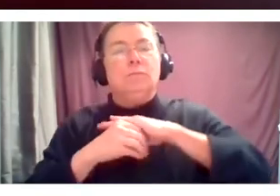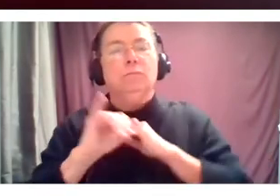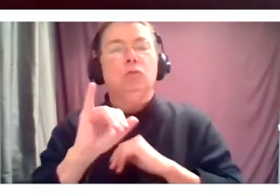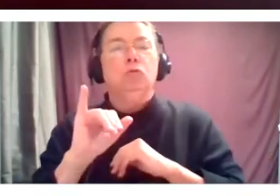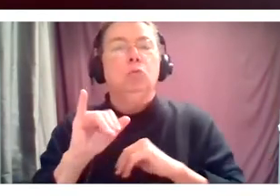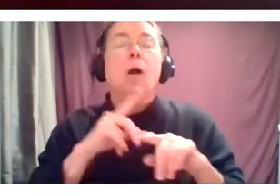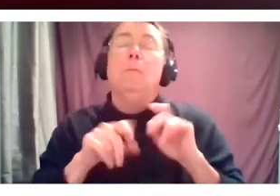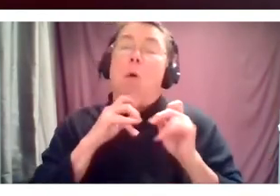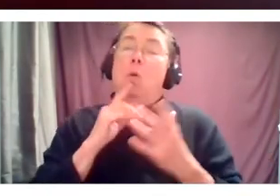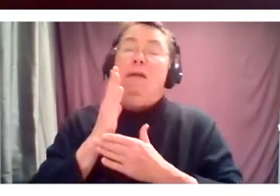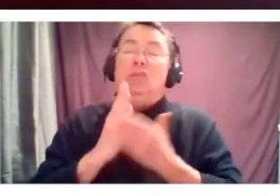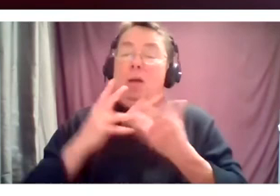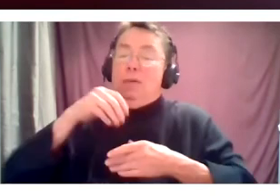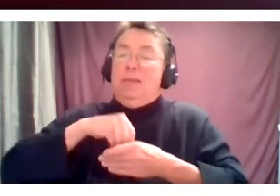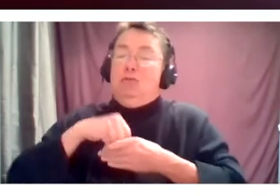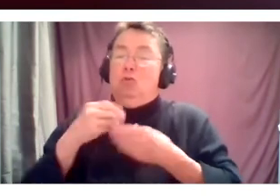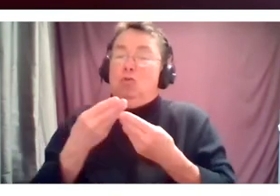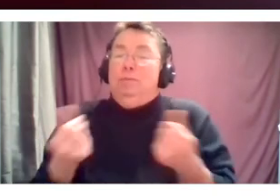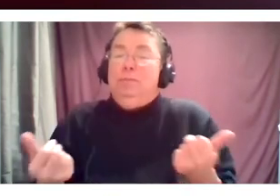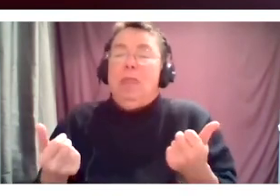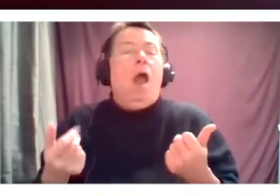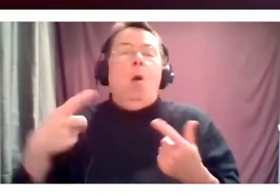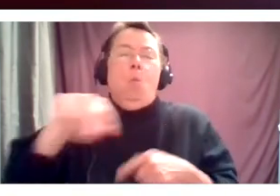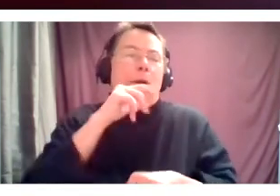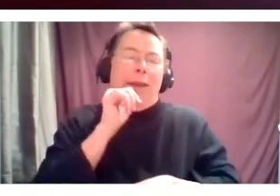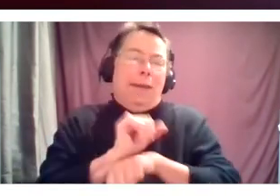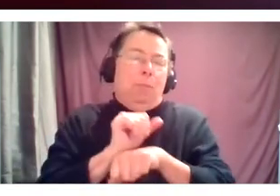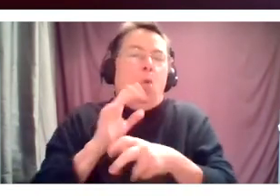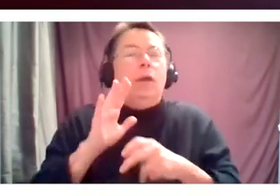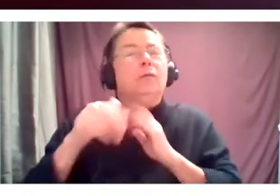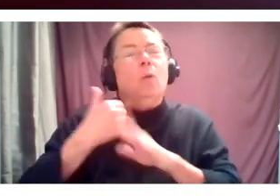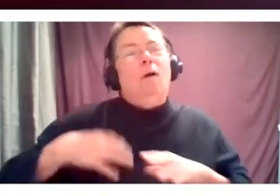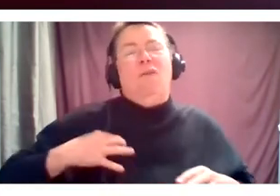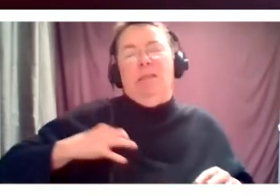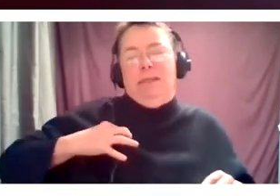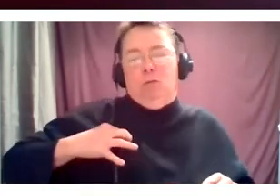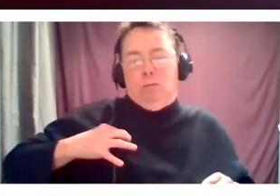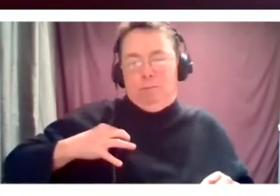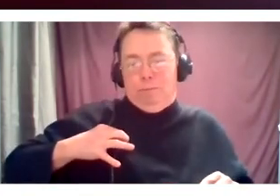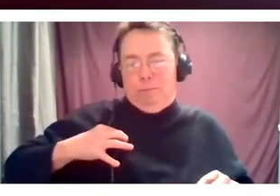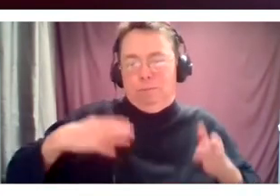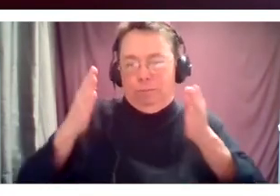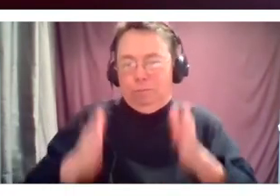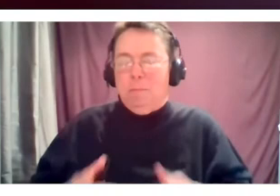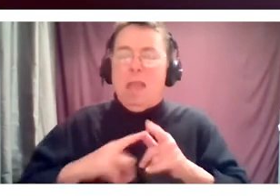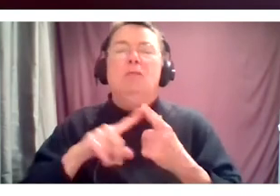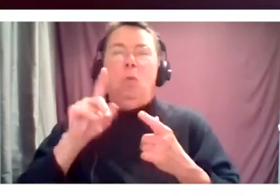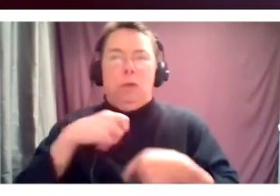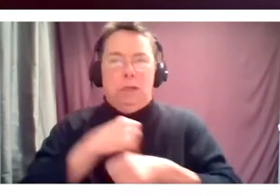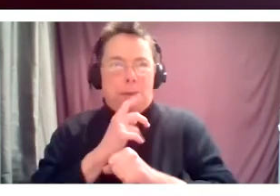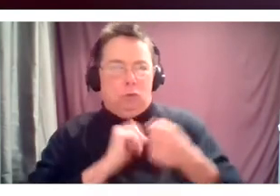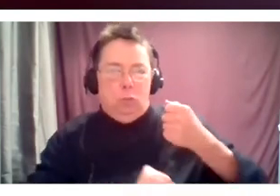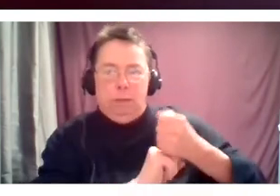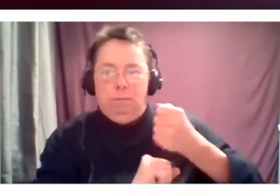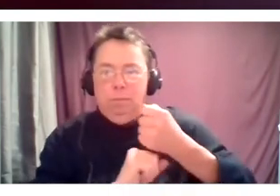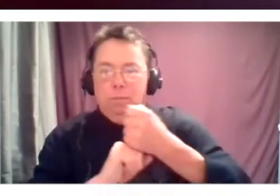healing. Again, we're not employees. We're all volunteers. And we need to be sure that we shore them up so they continue to do the